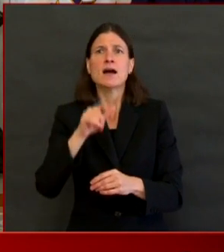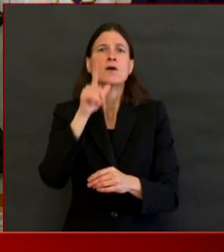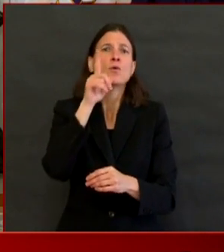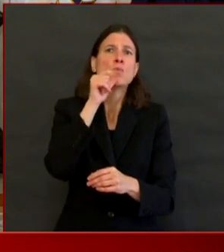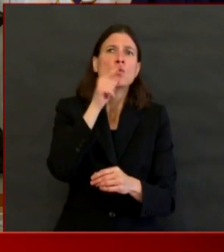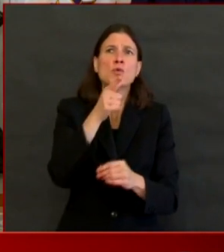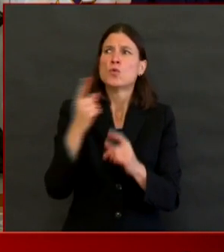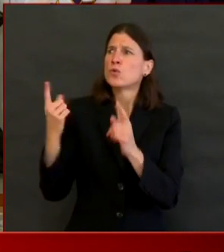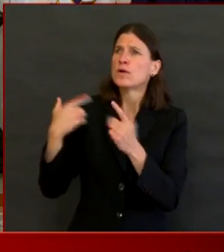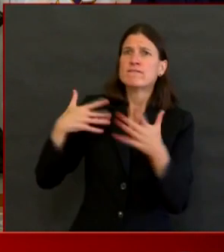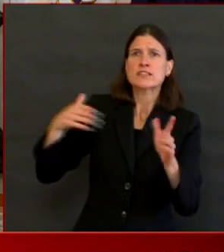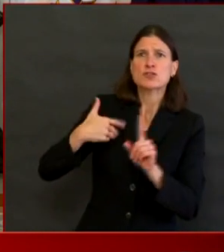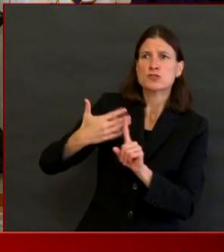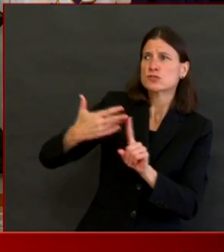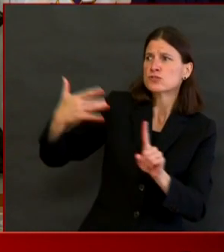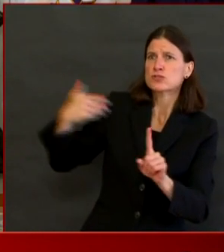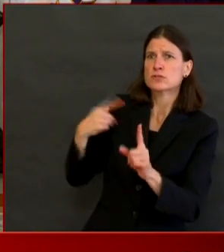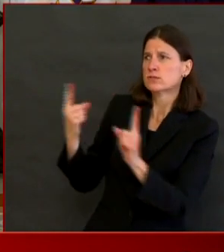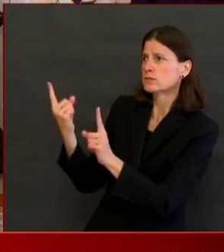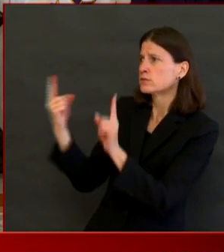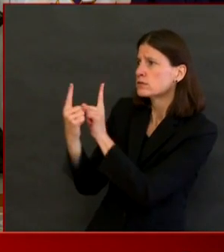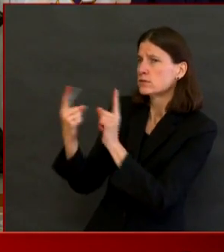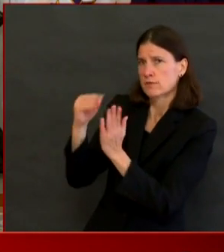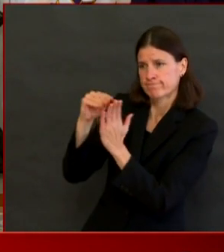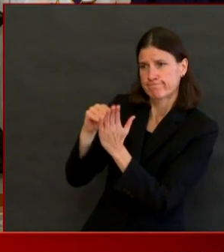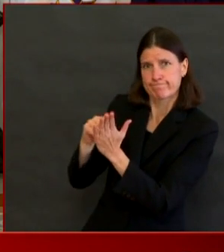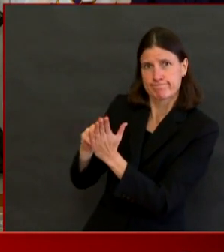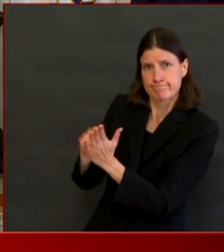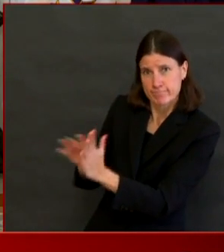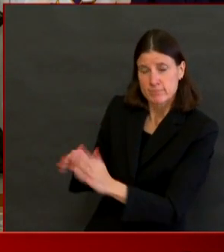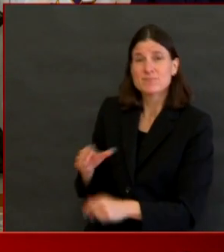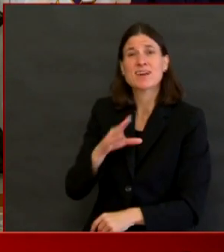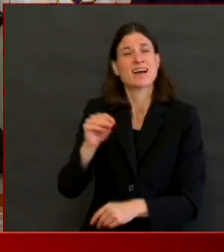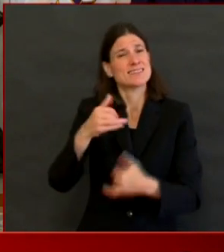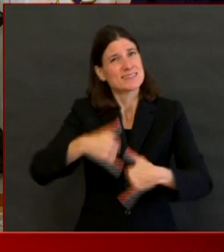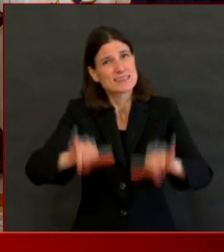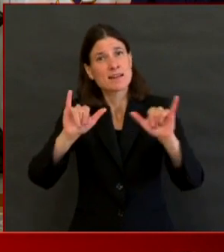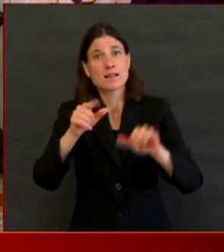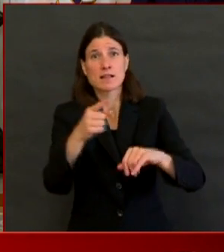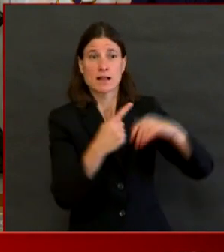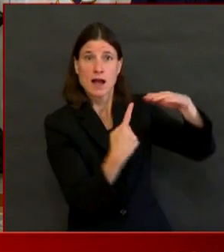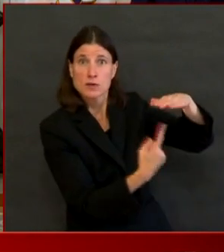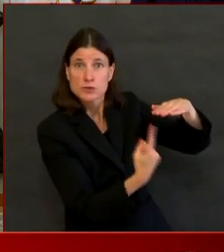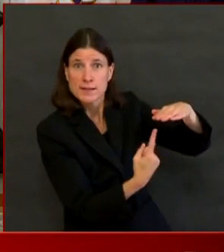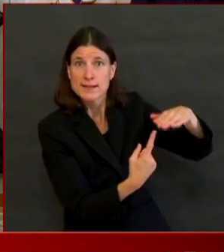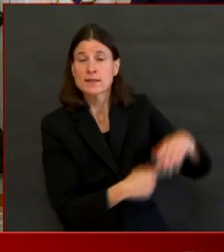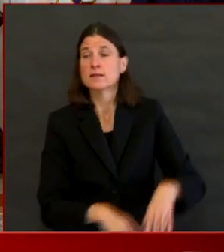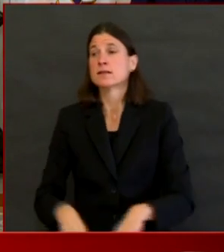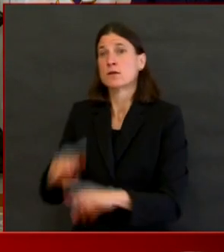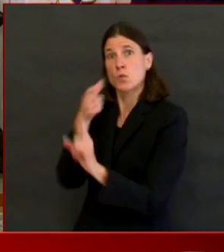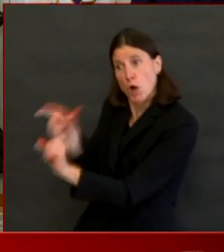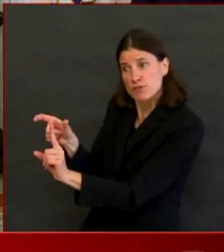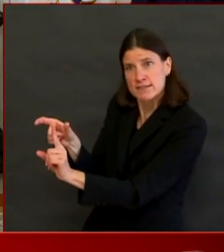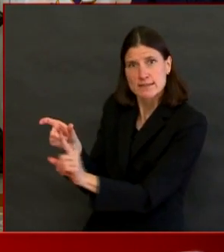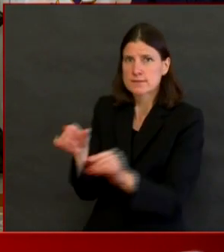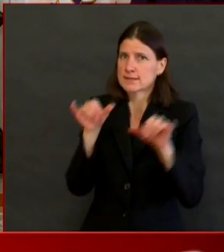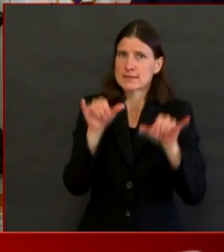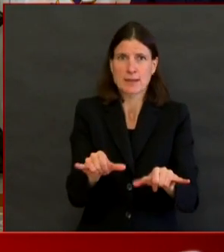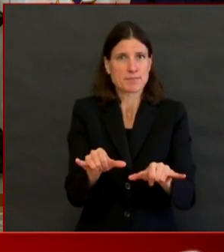As the Governor also shared, we very sadly have seven additional fatalities to report.